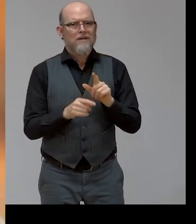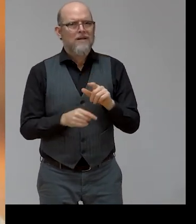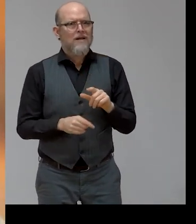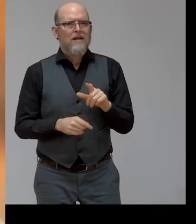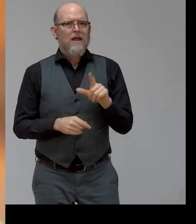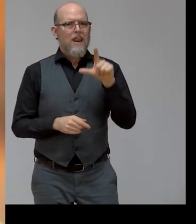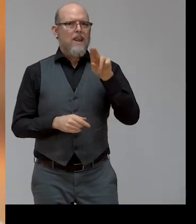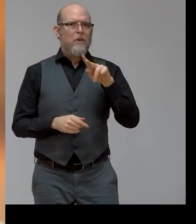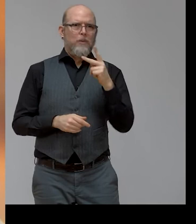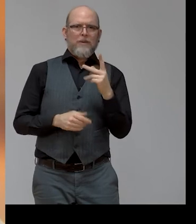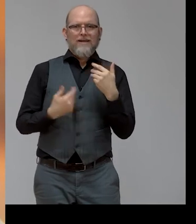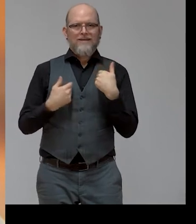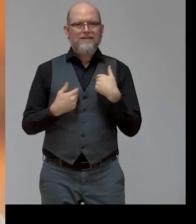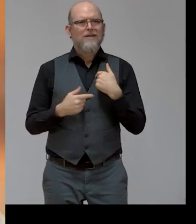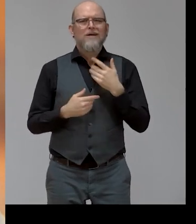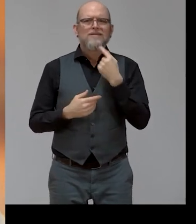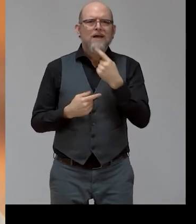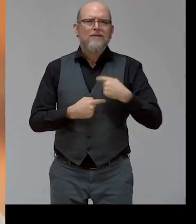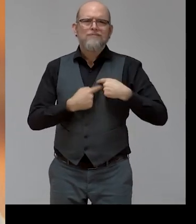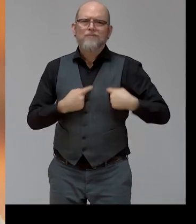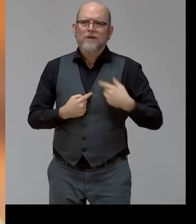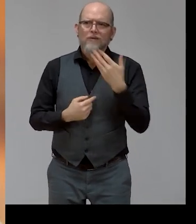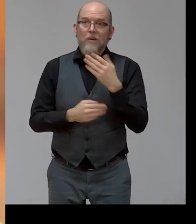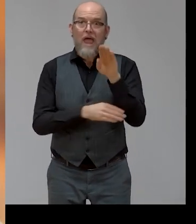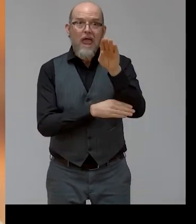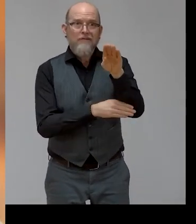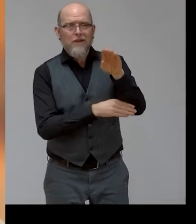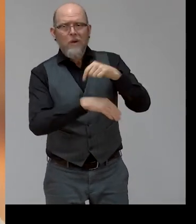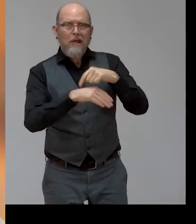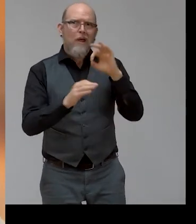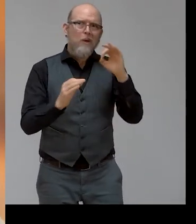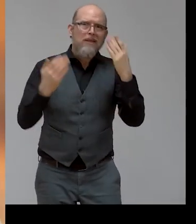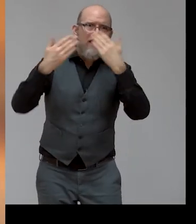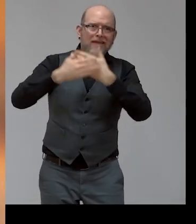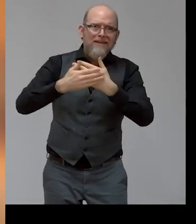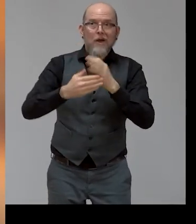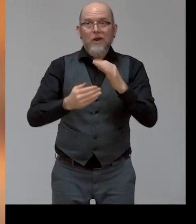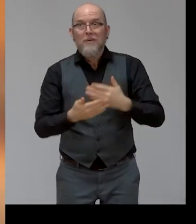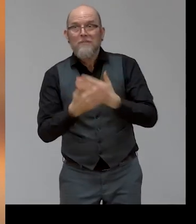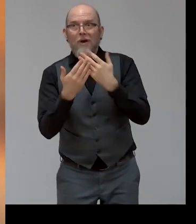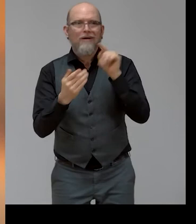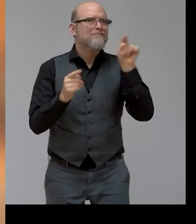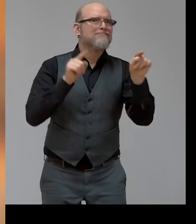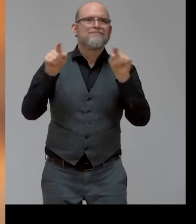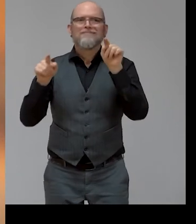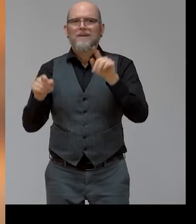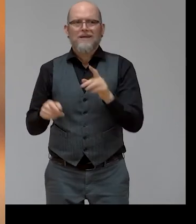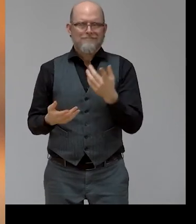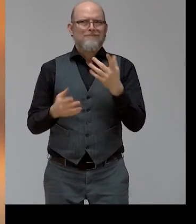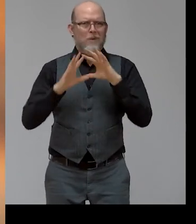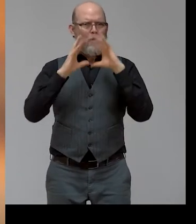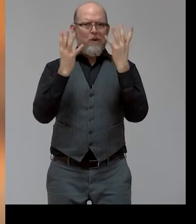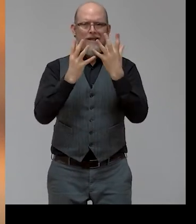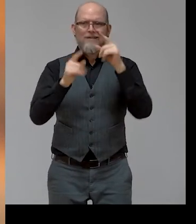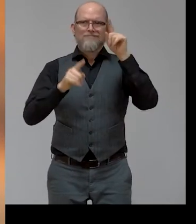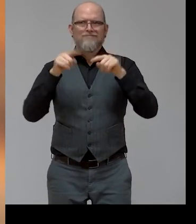a good afternoon, good evening and good morning, because indeed you are attending this